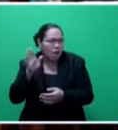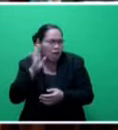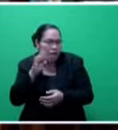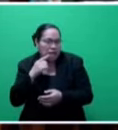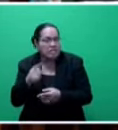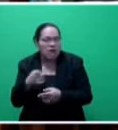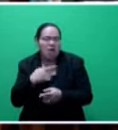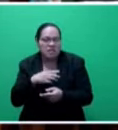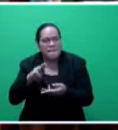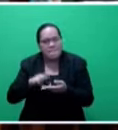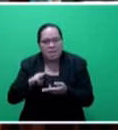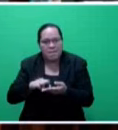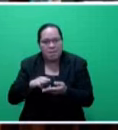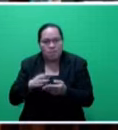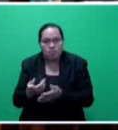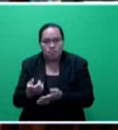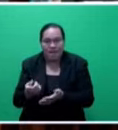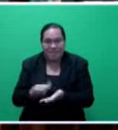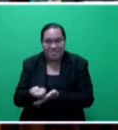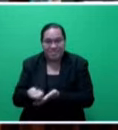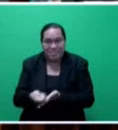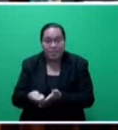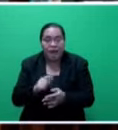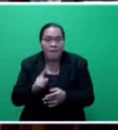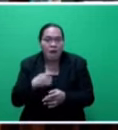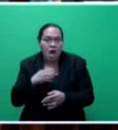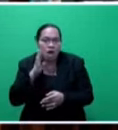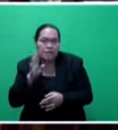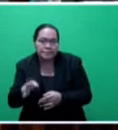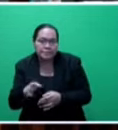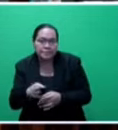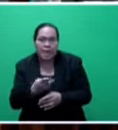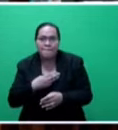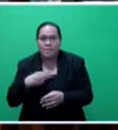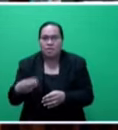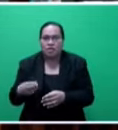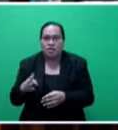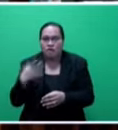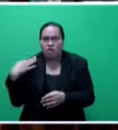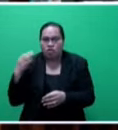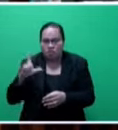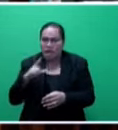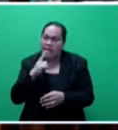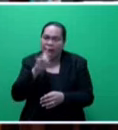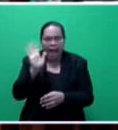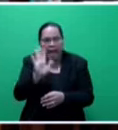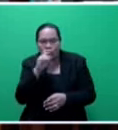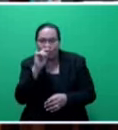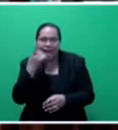rate for drivers. But then the Ministry of Employment officials were saying, no, no, you can't reduce the